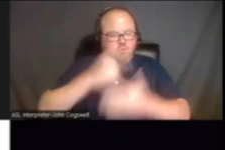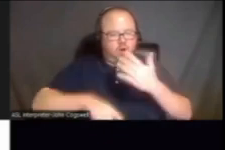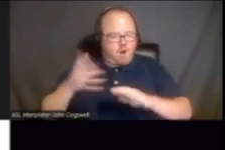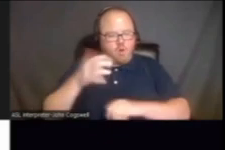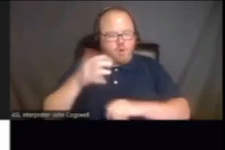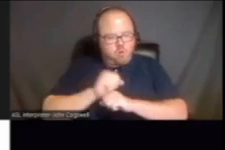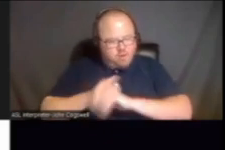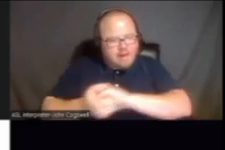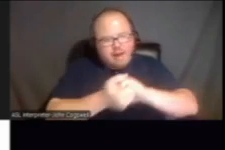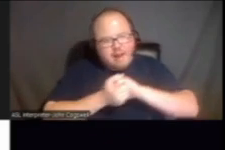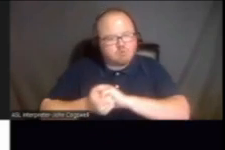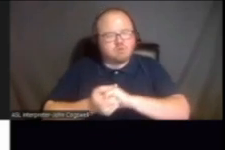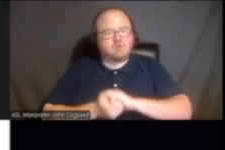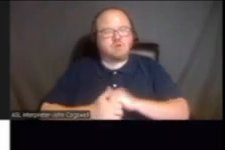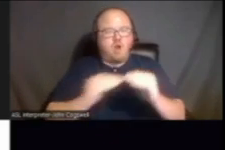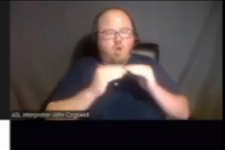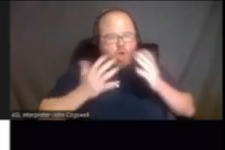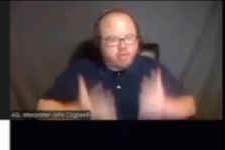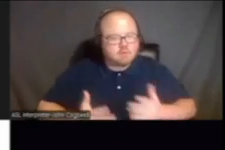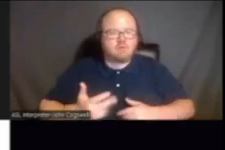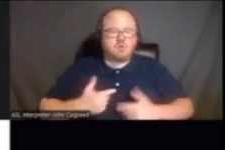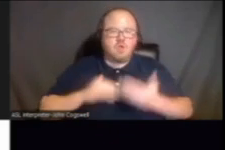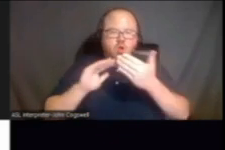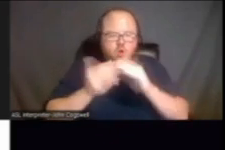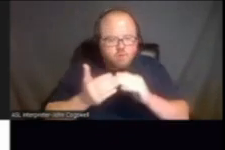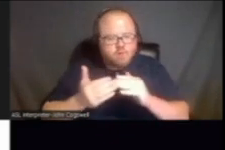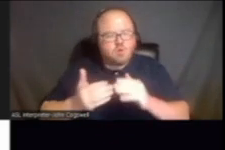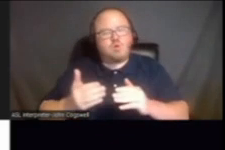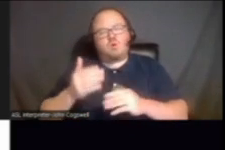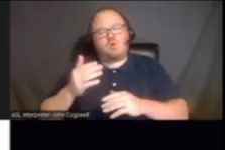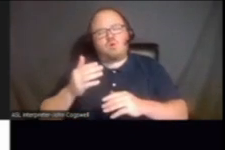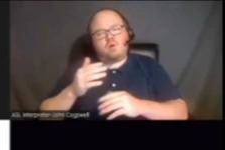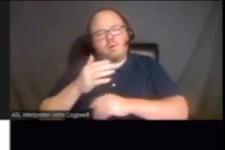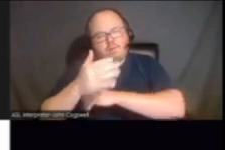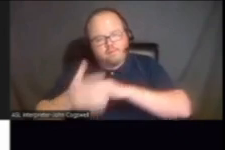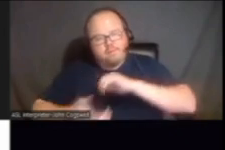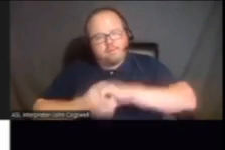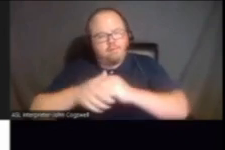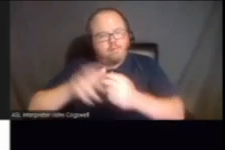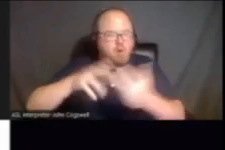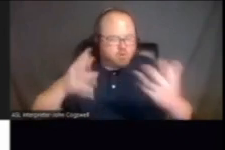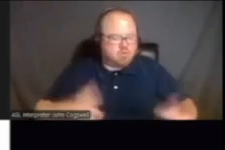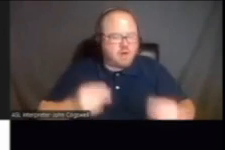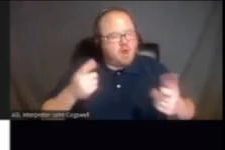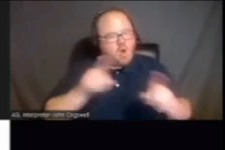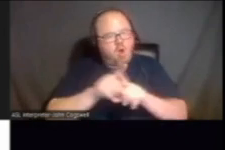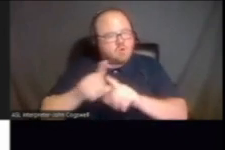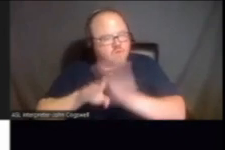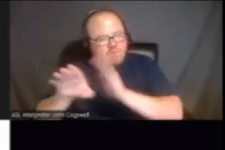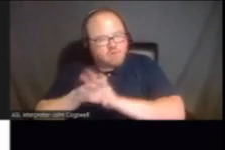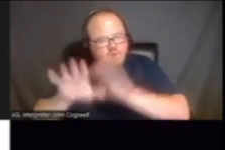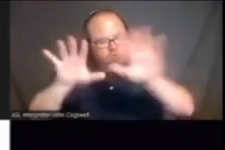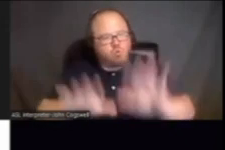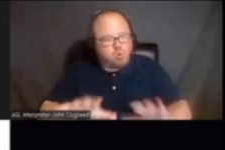we're collaborators and we're colleagues and we're community partners, right? So it's the beauty of also developing those great